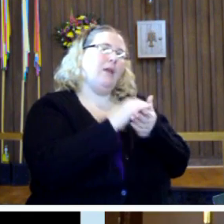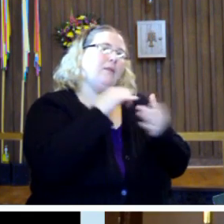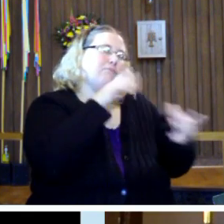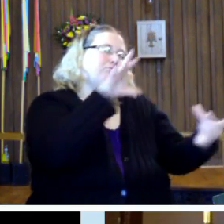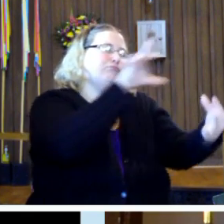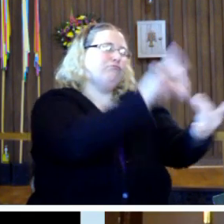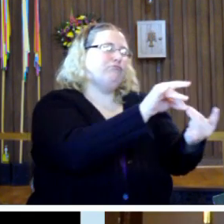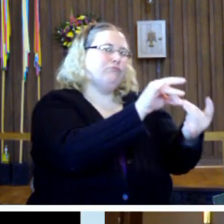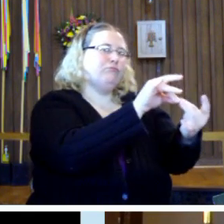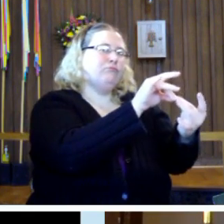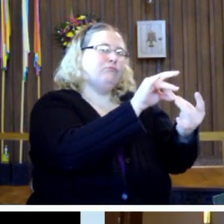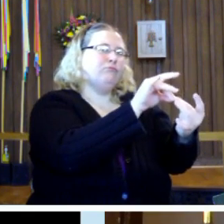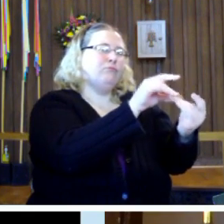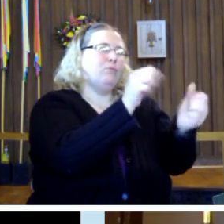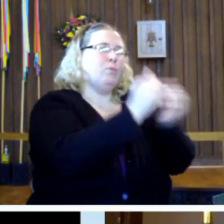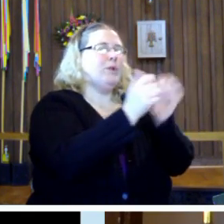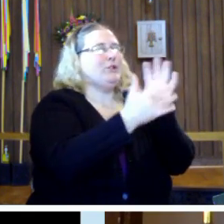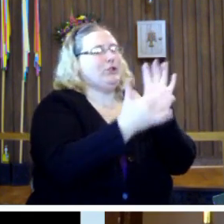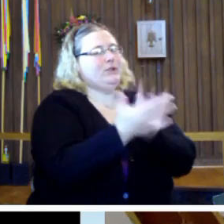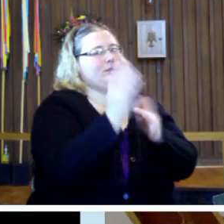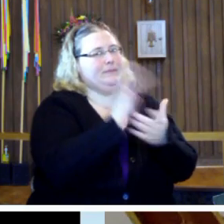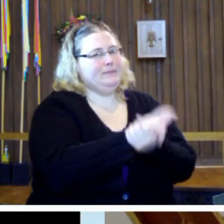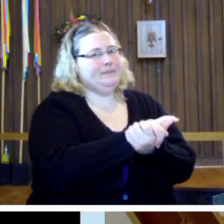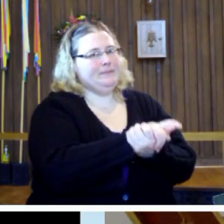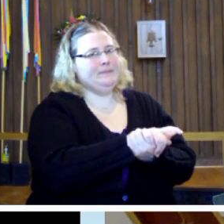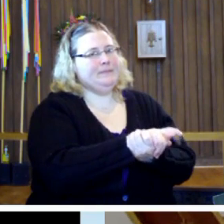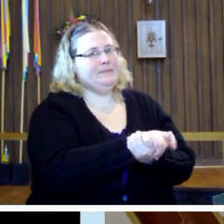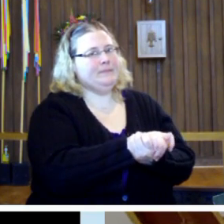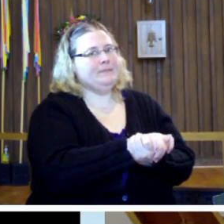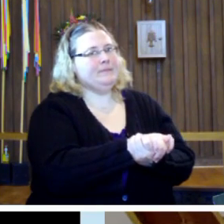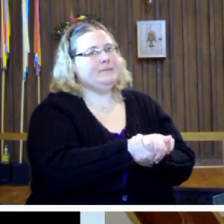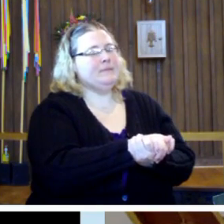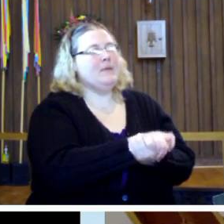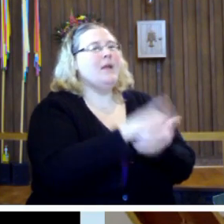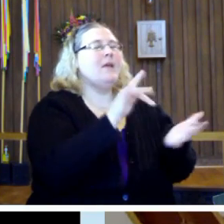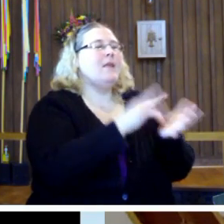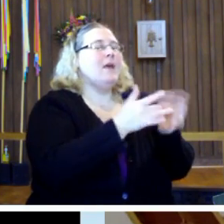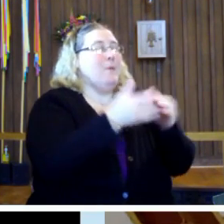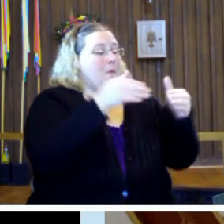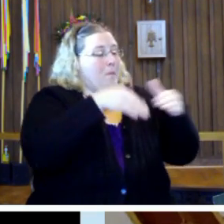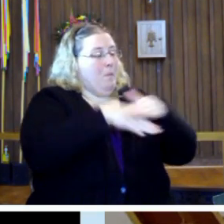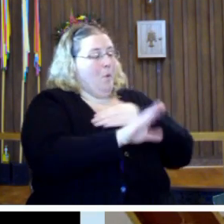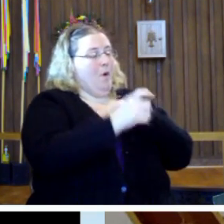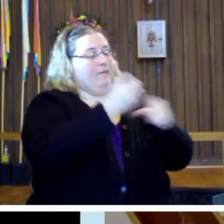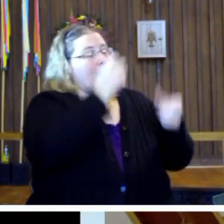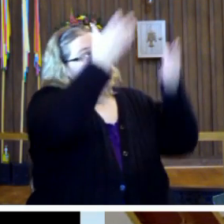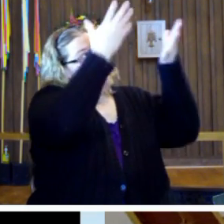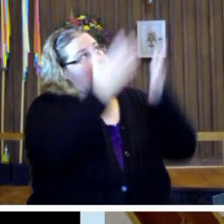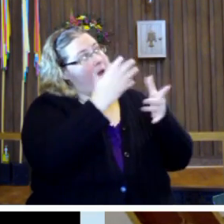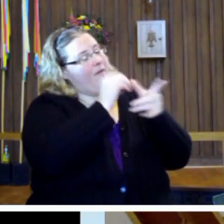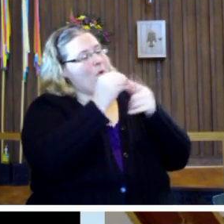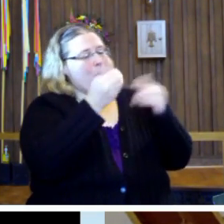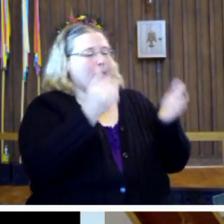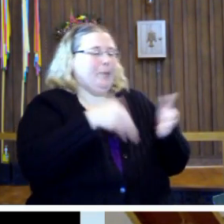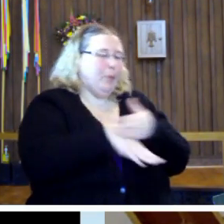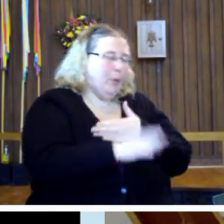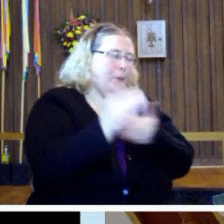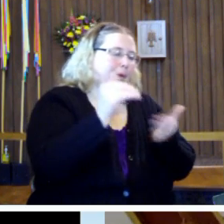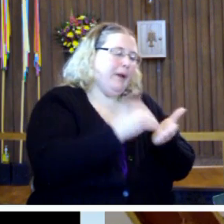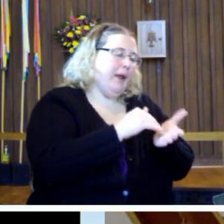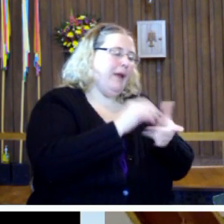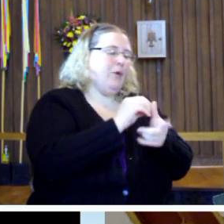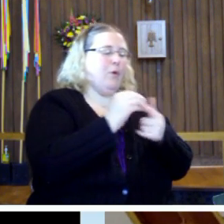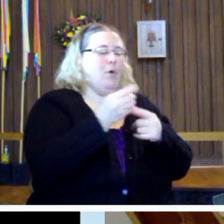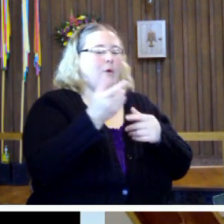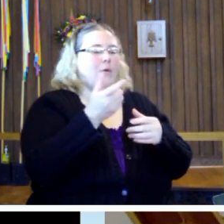connected with Jesus. That being born from above or being born again or